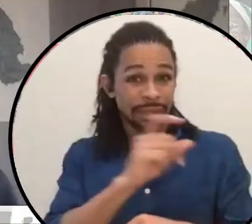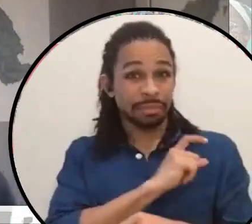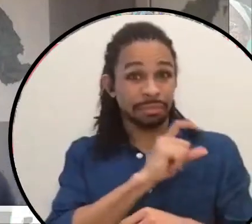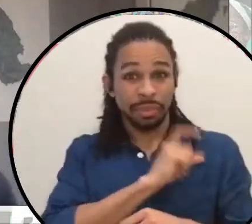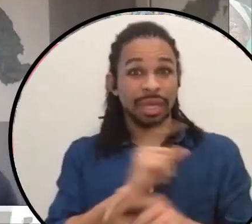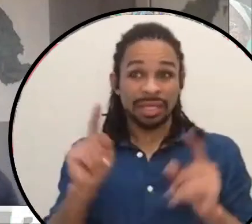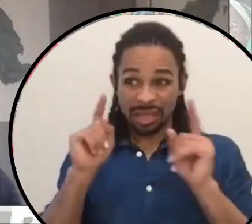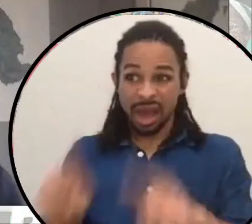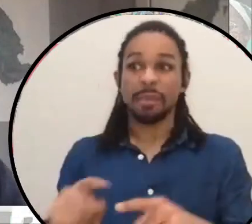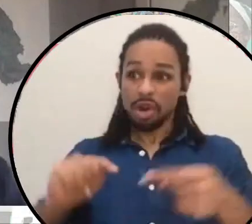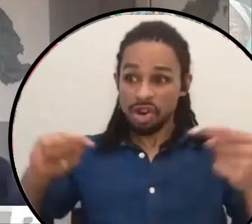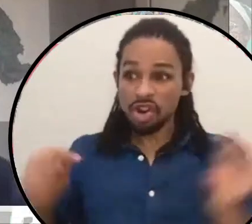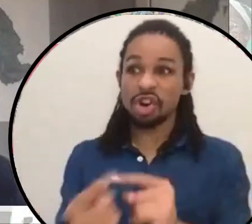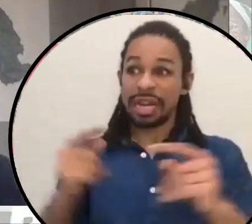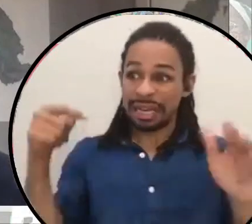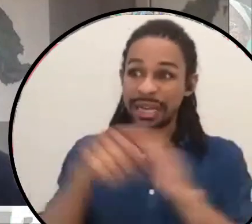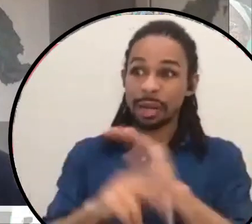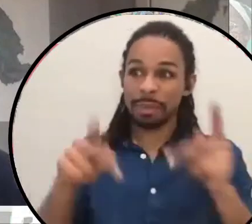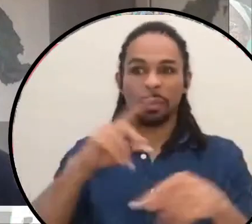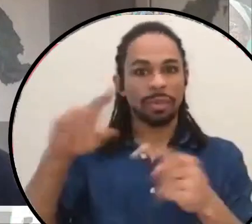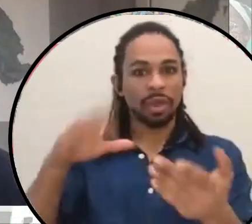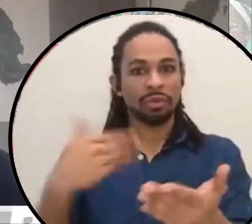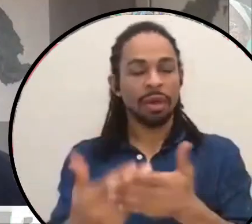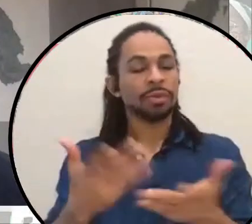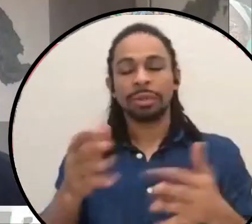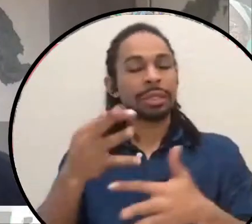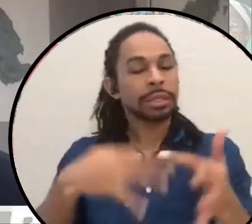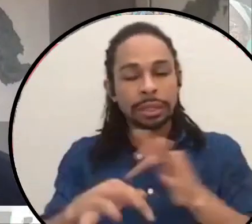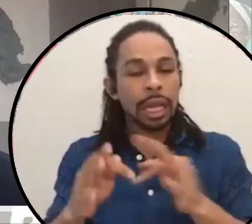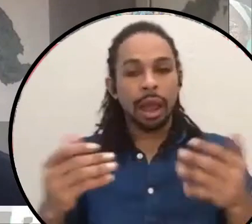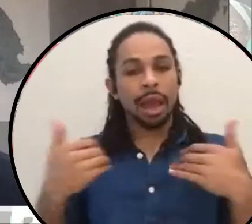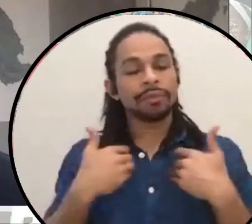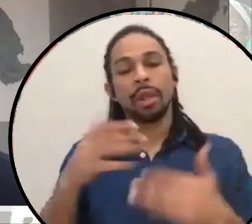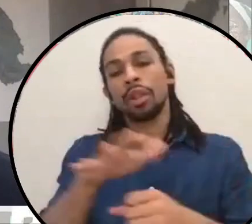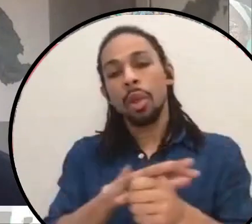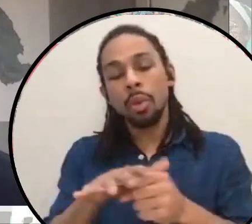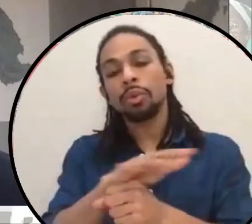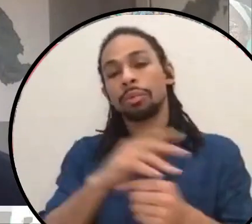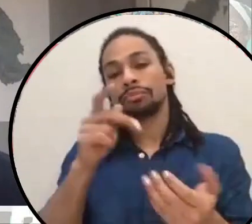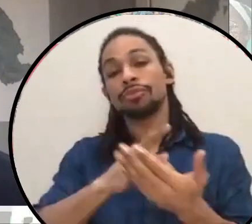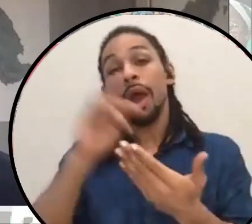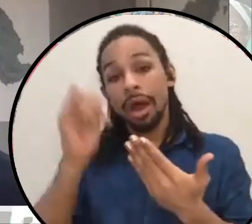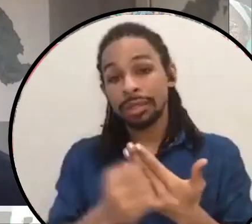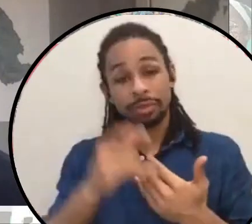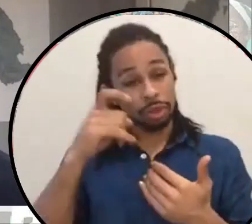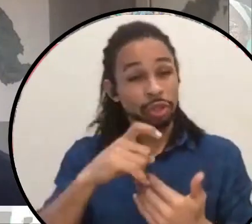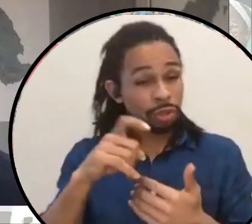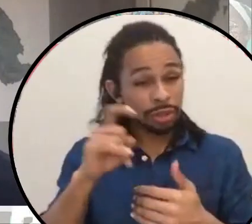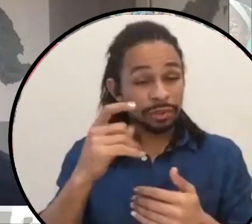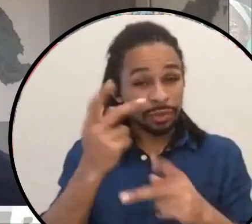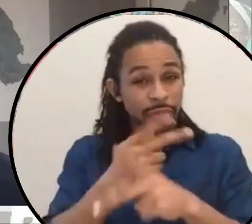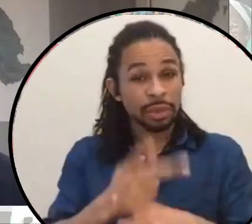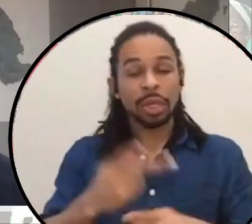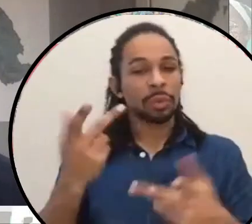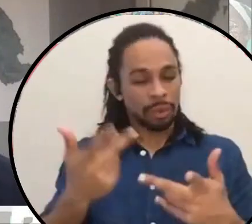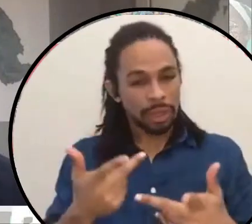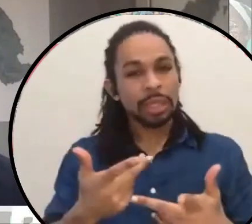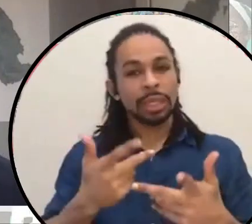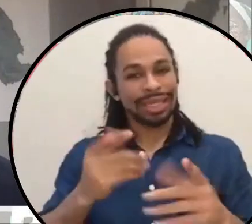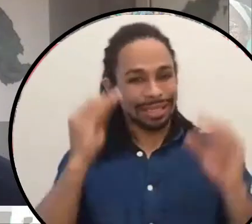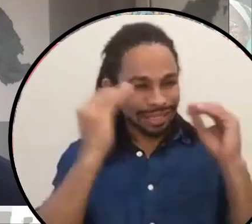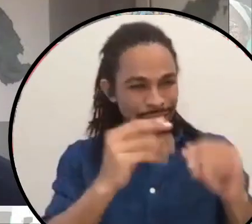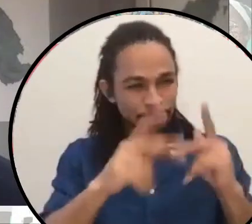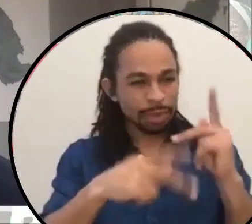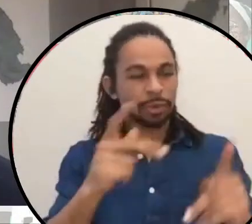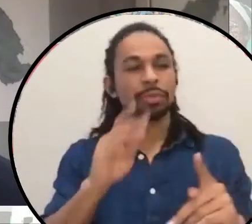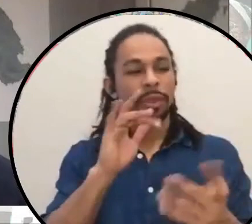instead, let's figure out how to have a local project where we skill people up with, um, medical support